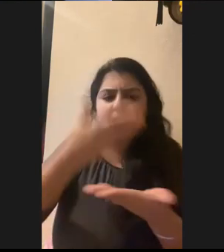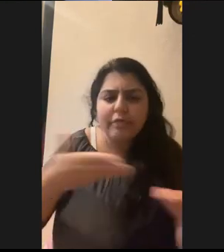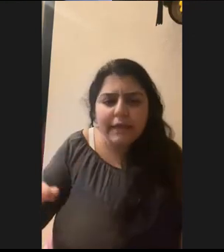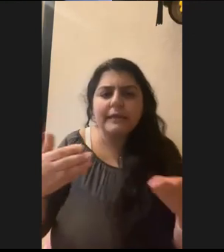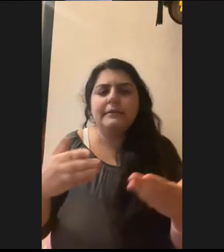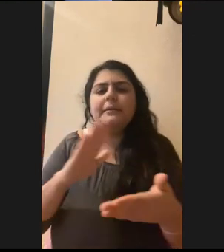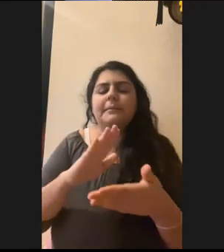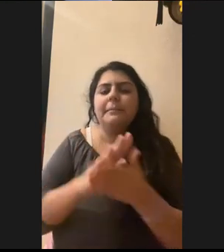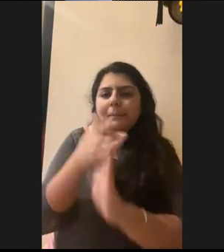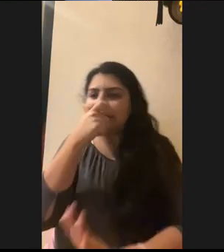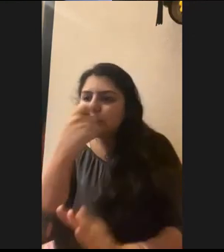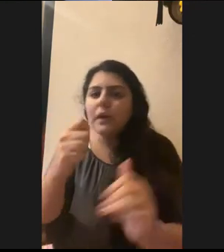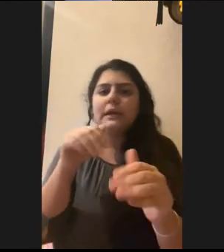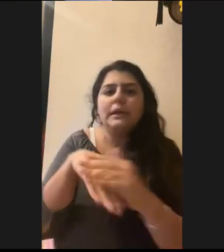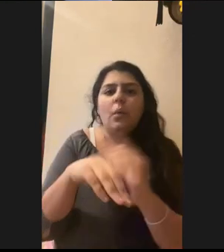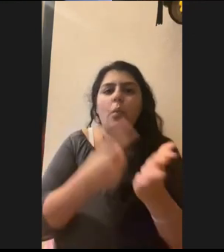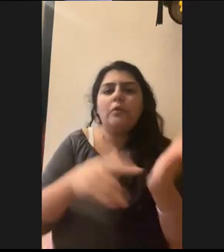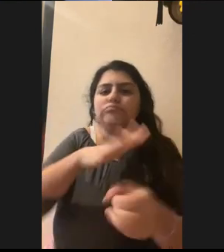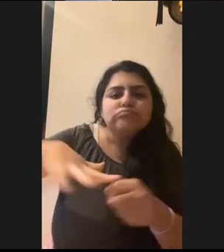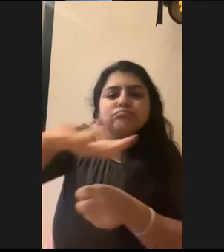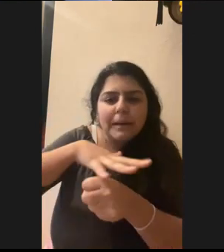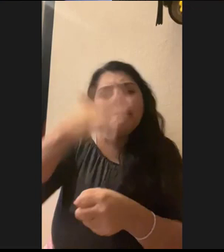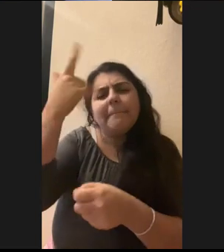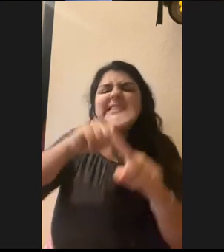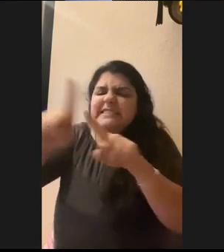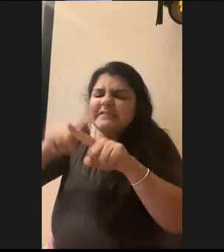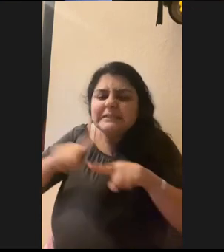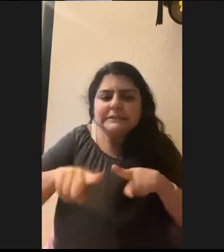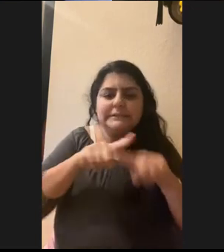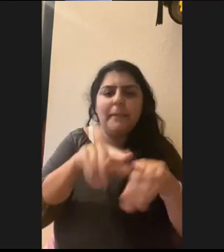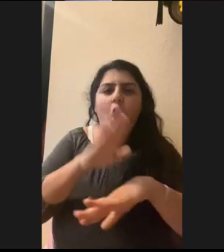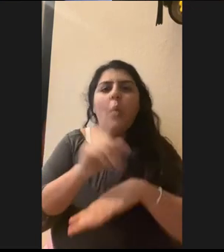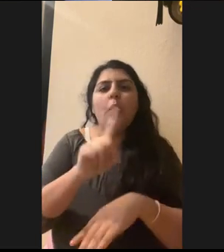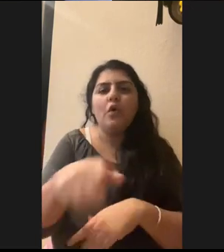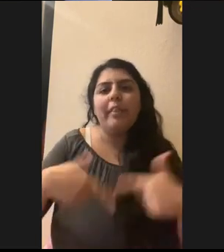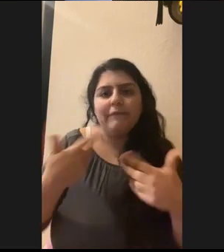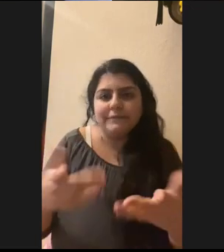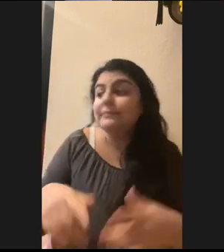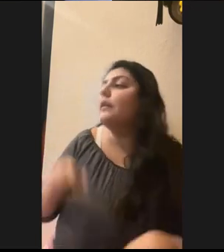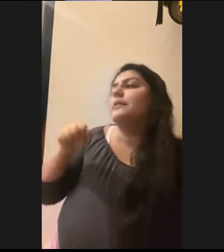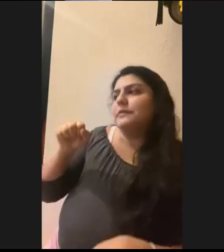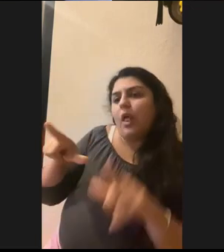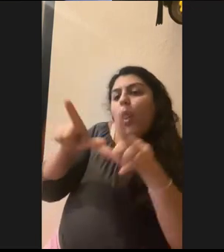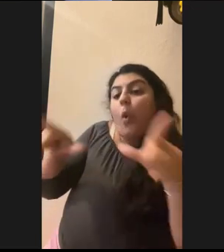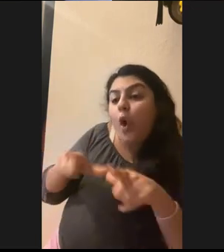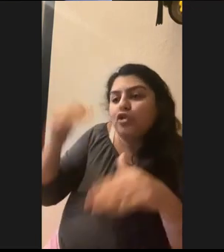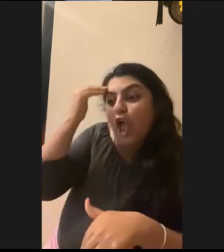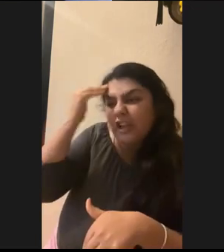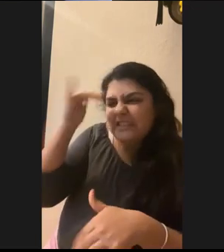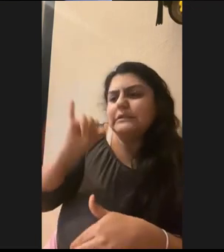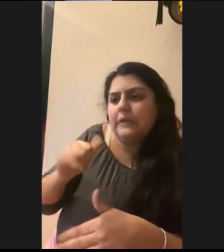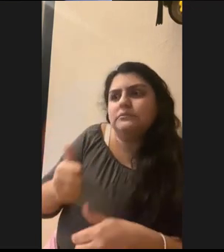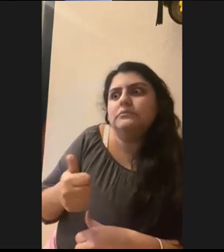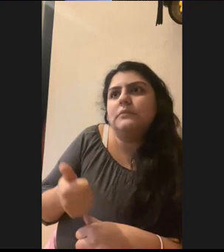Cause obviously it's very specific to where you live. Totally. Yeah. Local knowledge is so super helpful when making these decisions. Um,